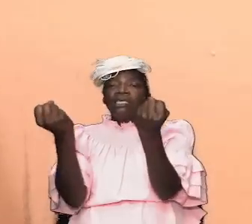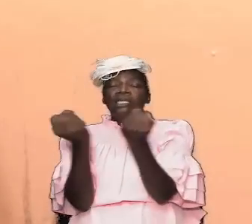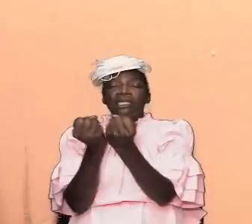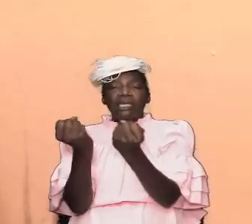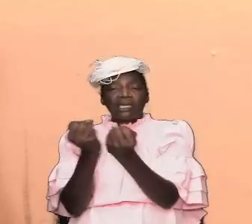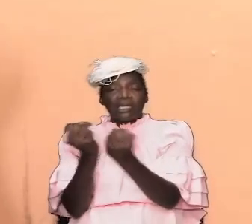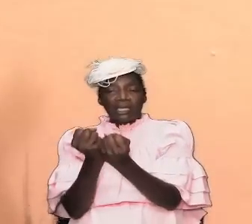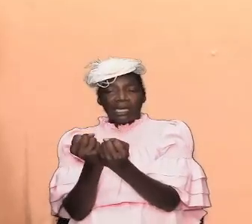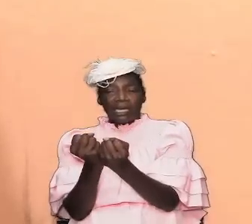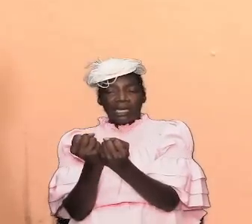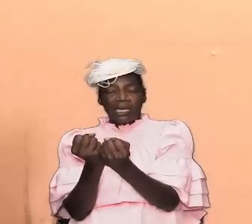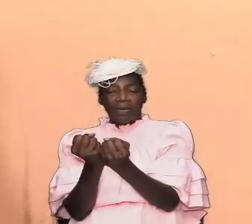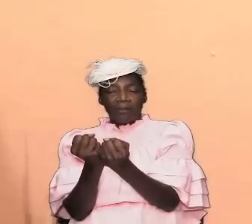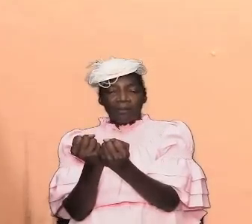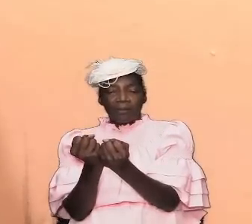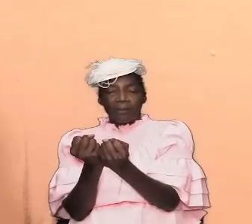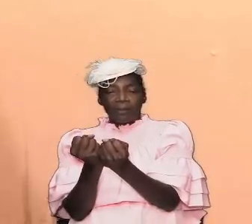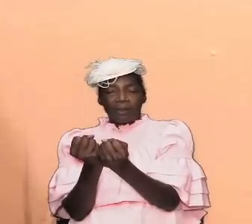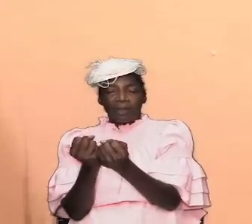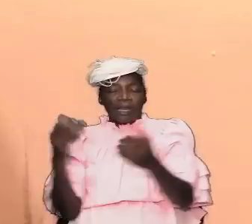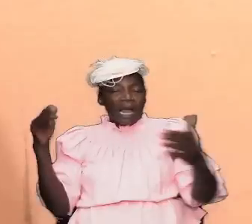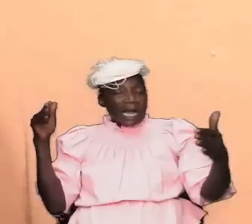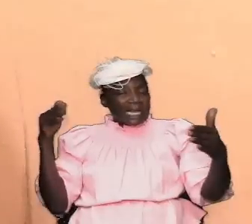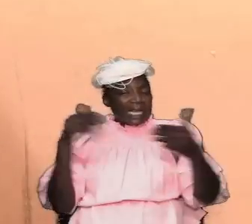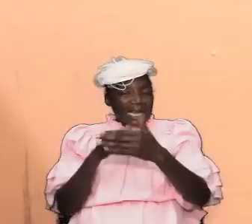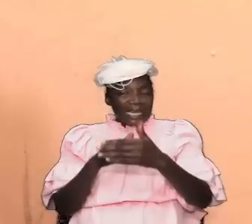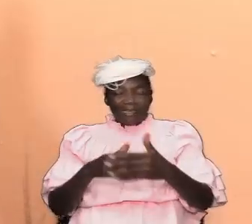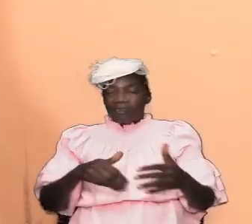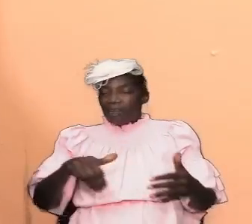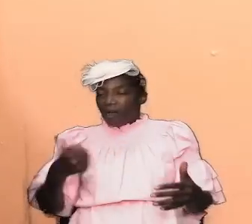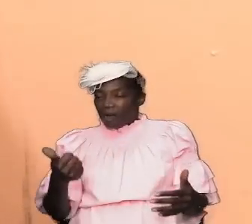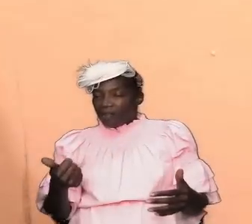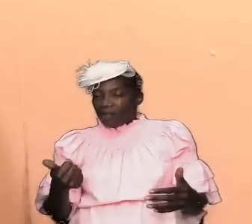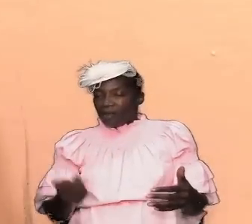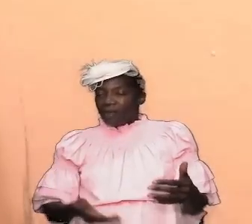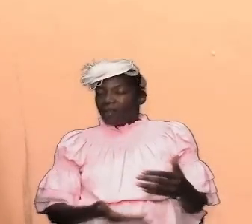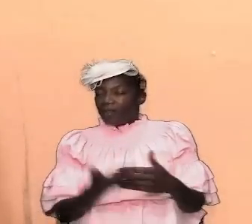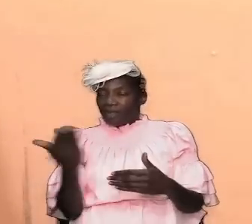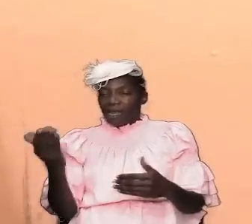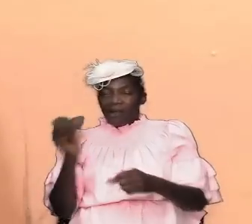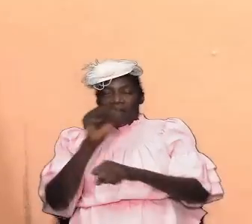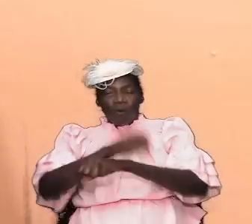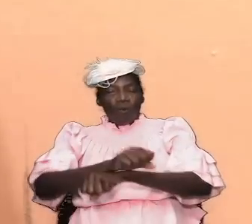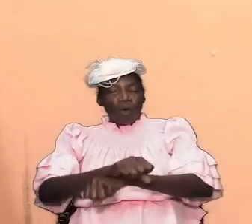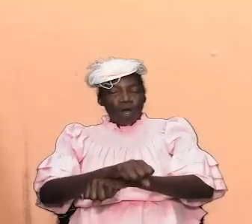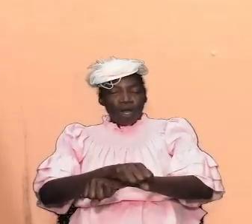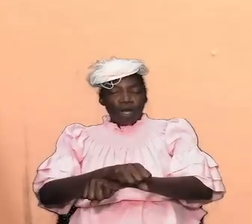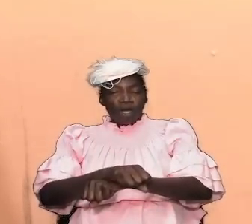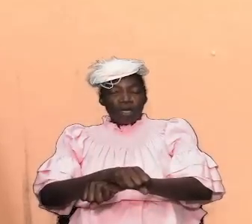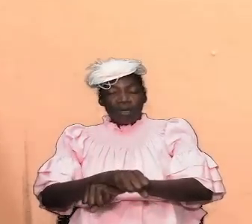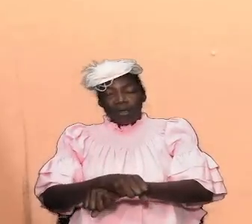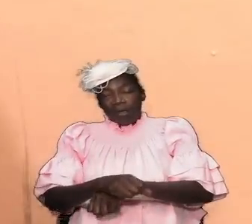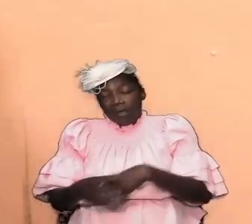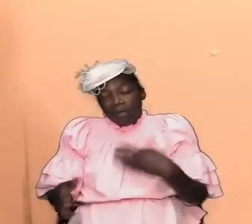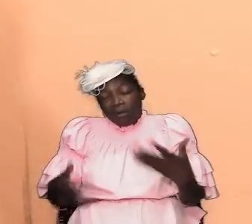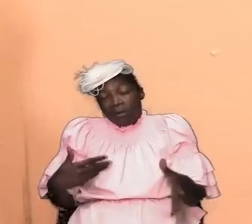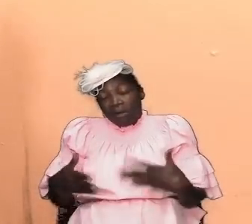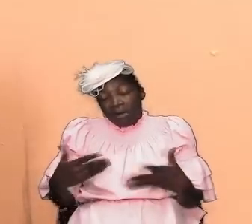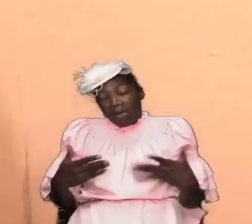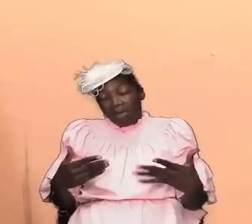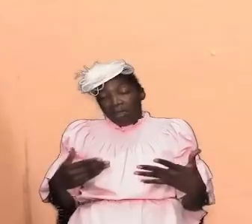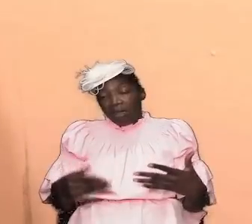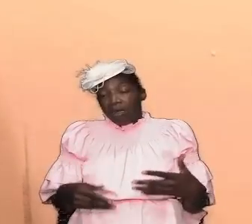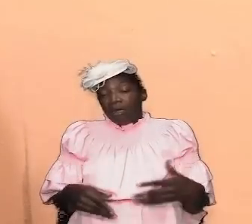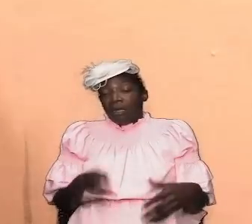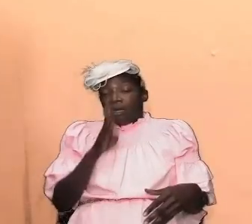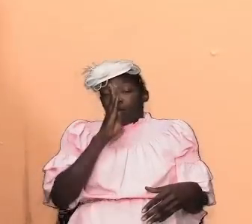diametrically opposed to each other and they are at work we are either going to be on